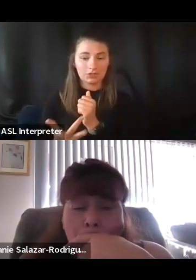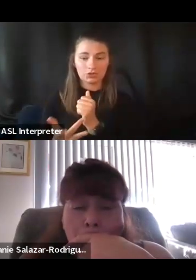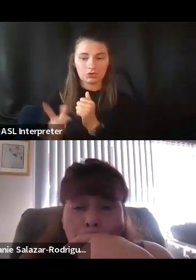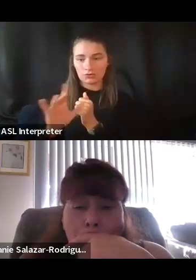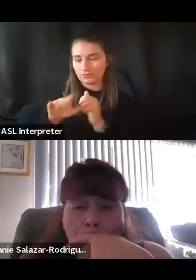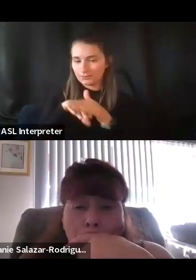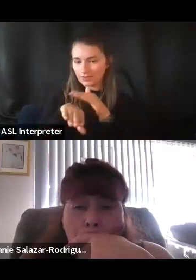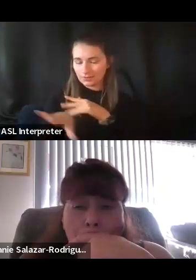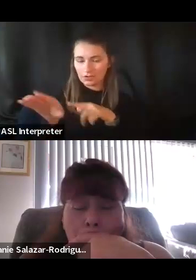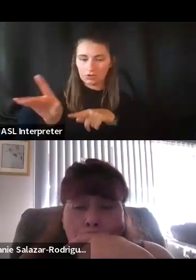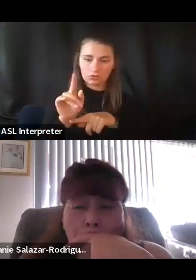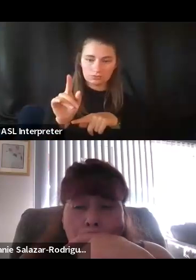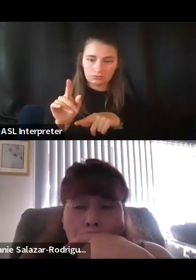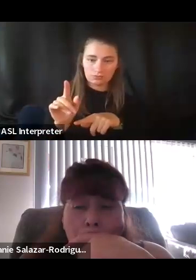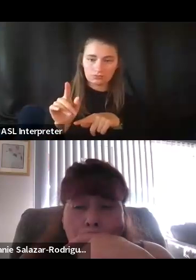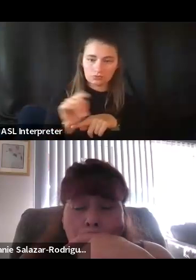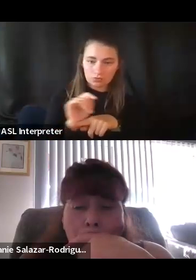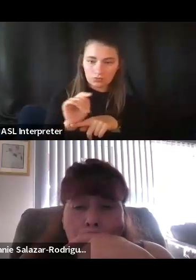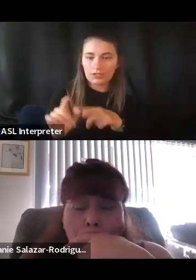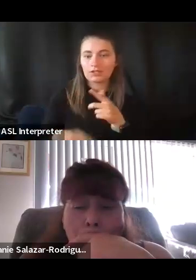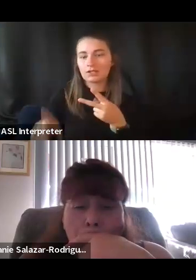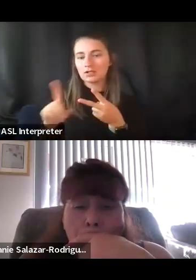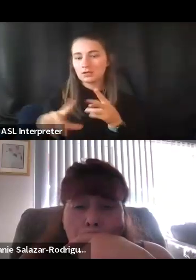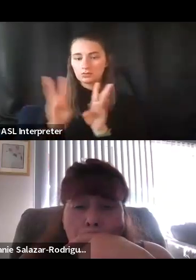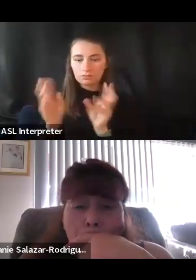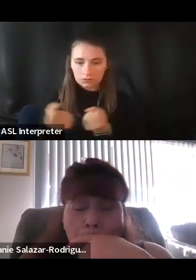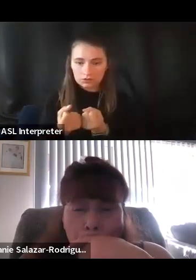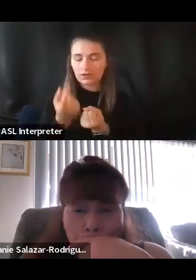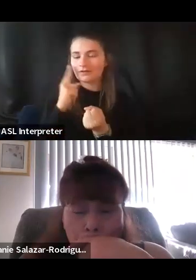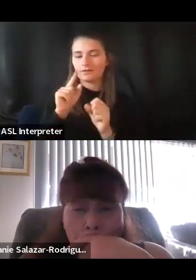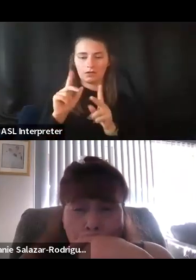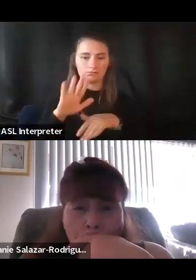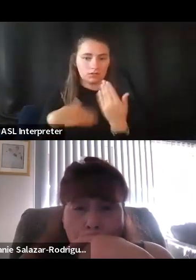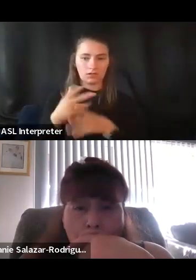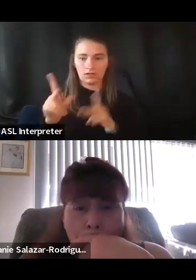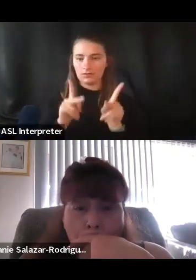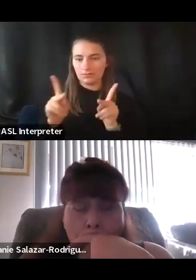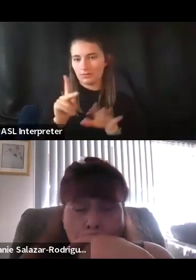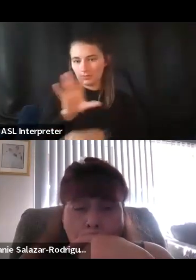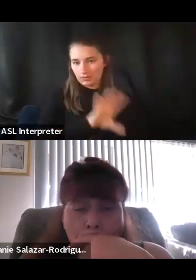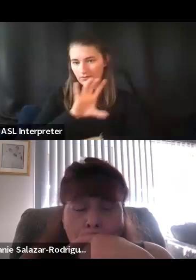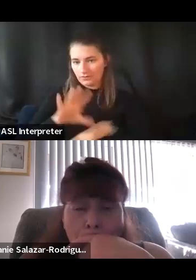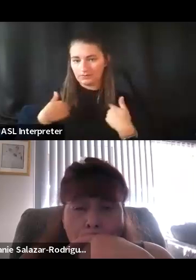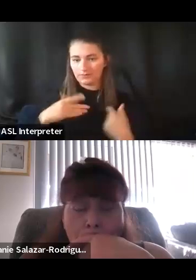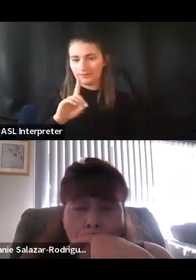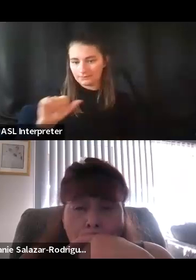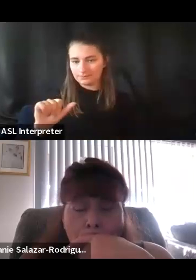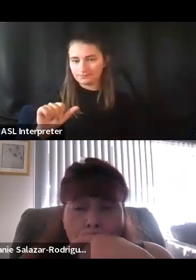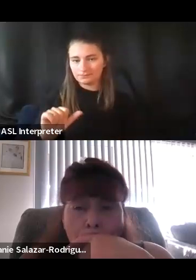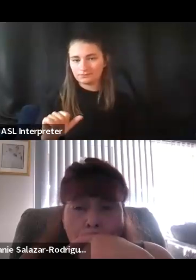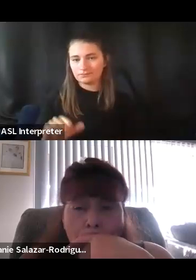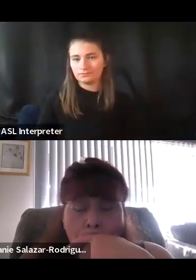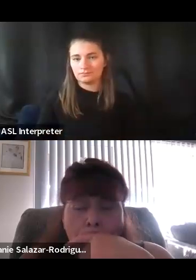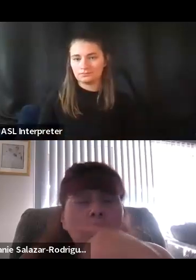and workshops for all Coloradians with disabilities. And it's just